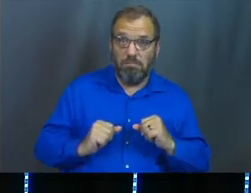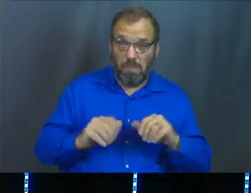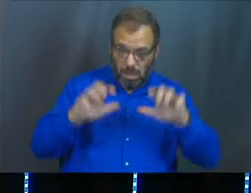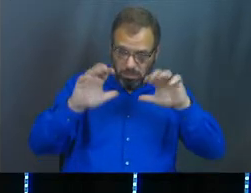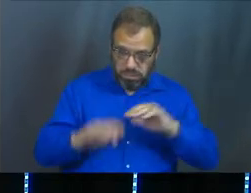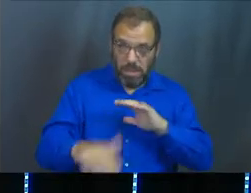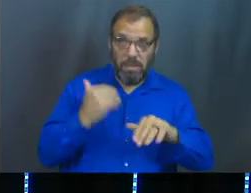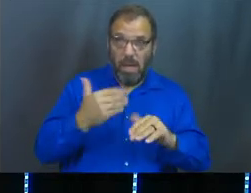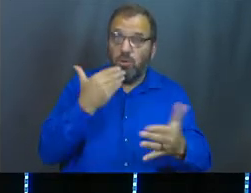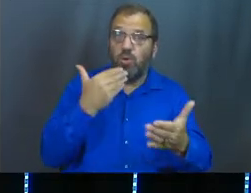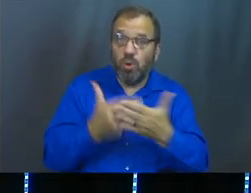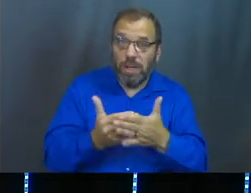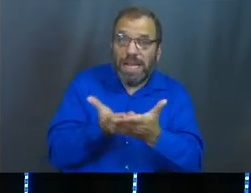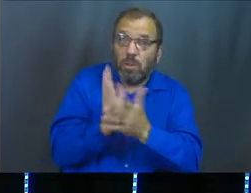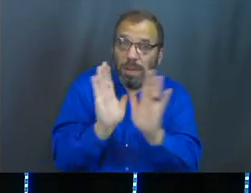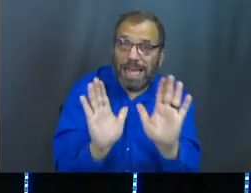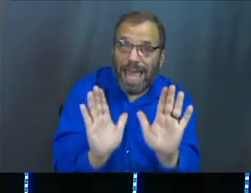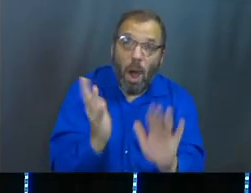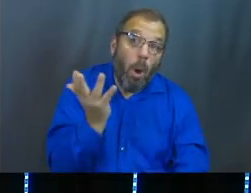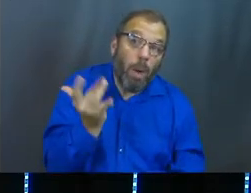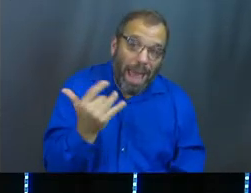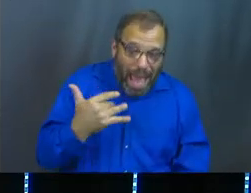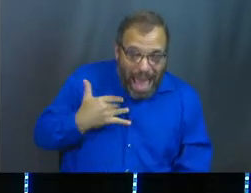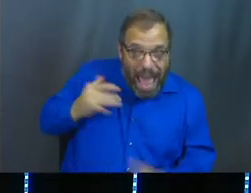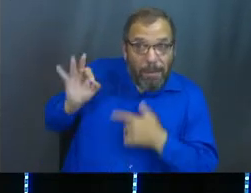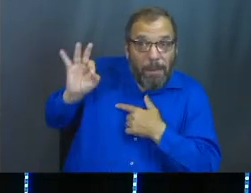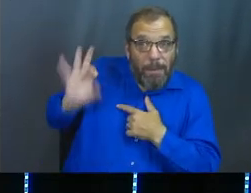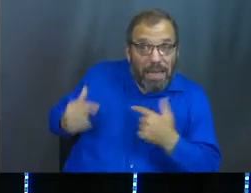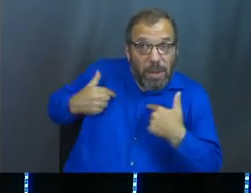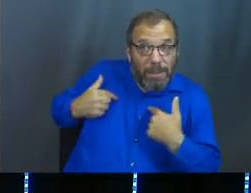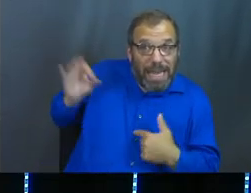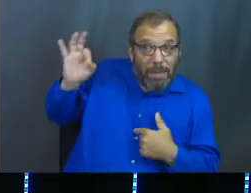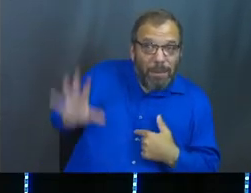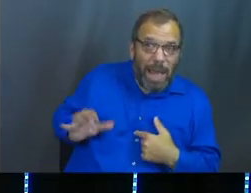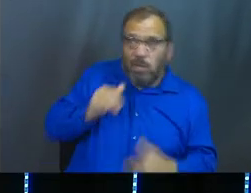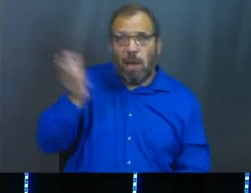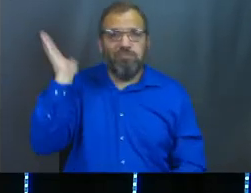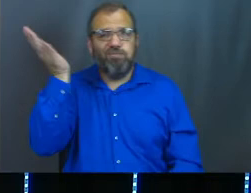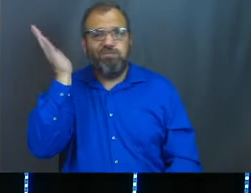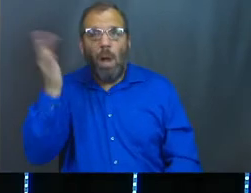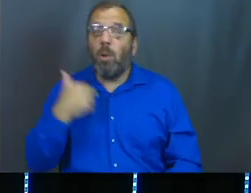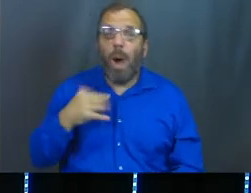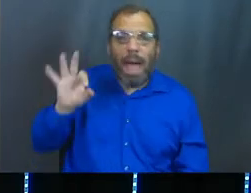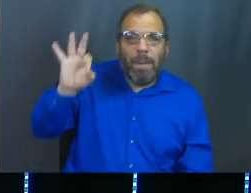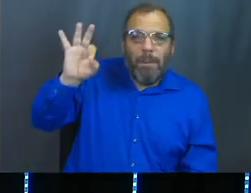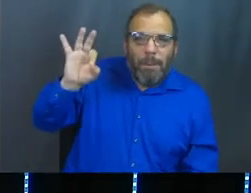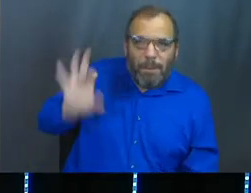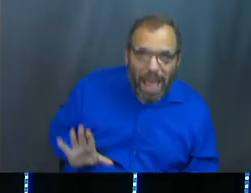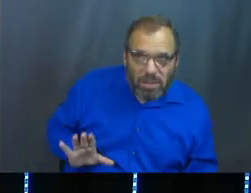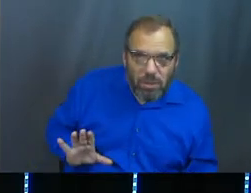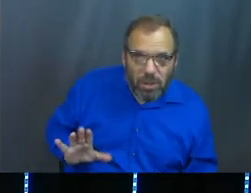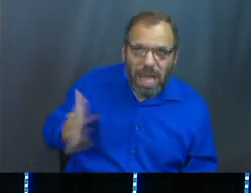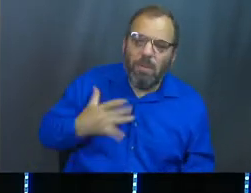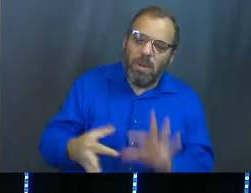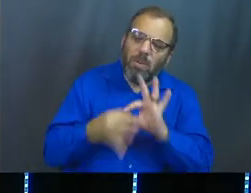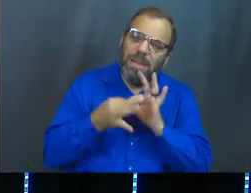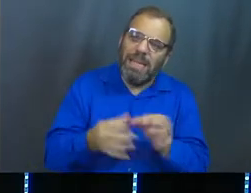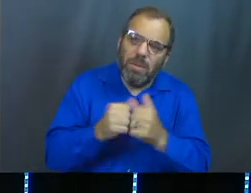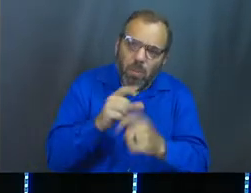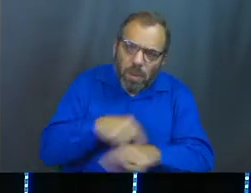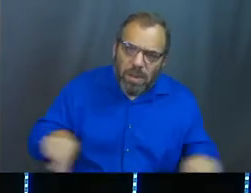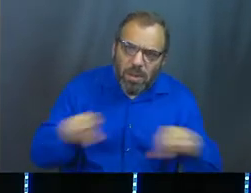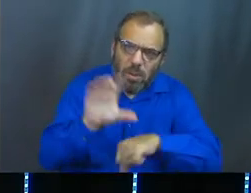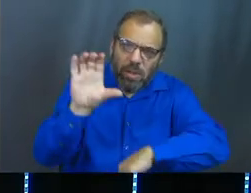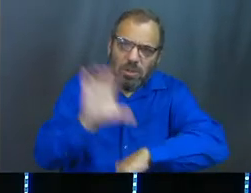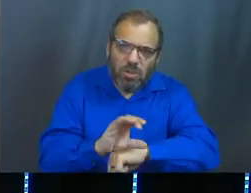That's good. It's okay. Because I'm a pastor here, right? I'm not just a speaker. I'm a pastor. I want to be in relationship with you guys.